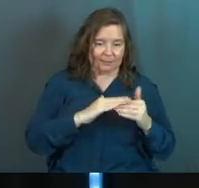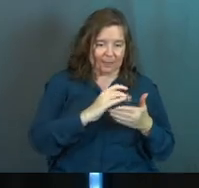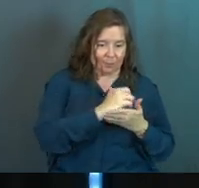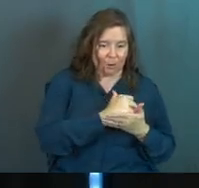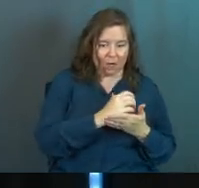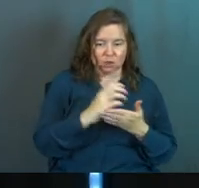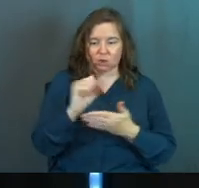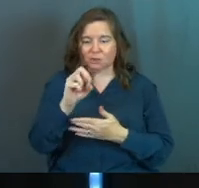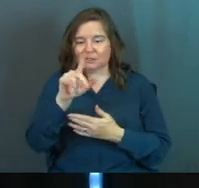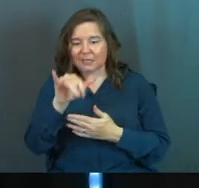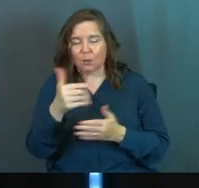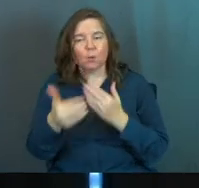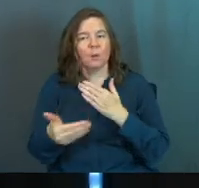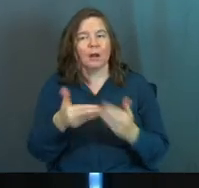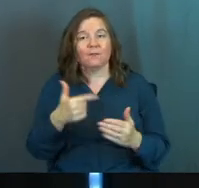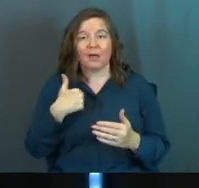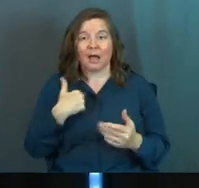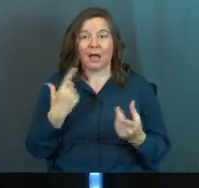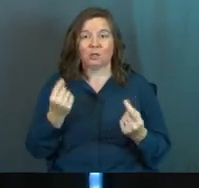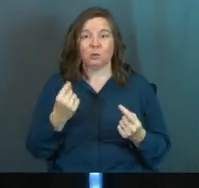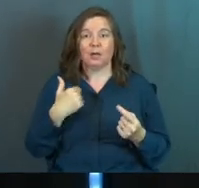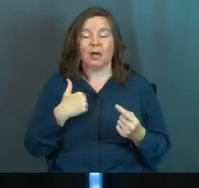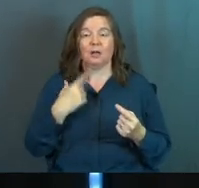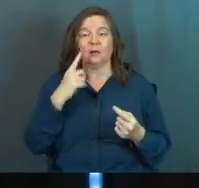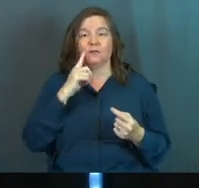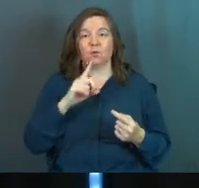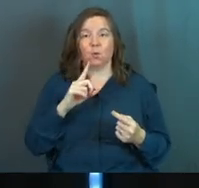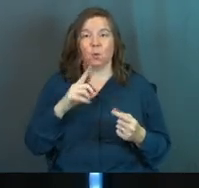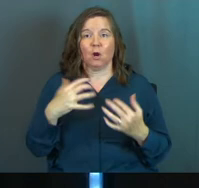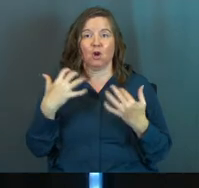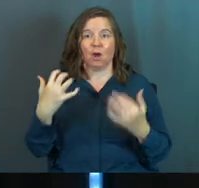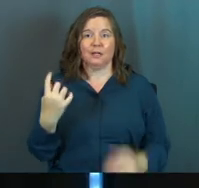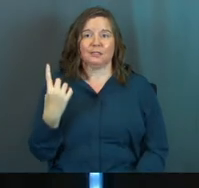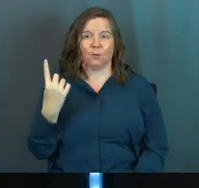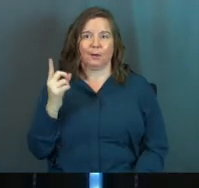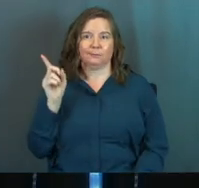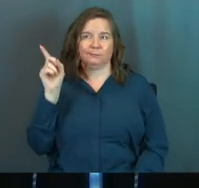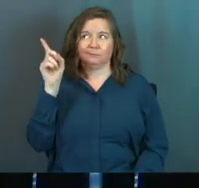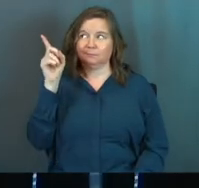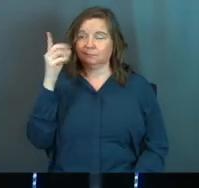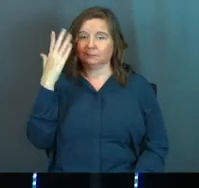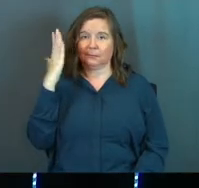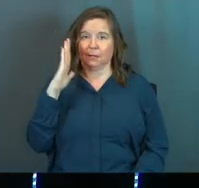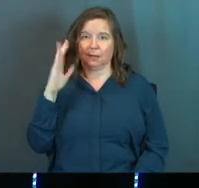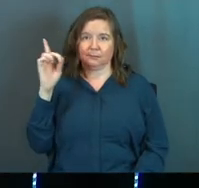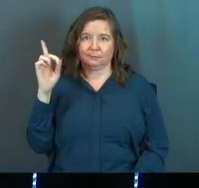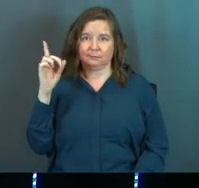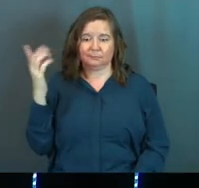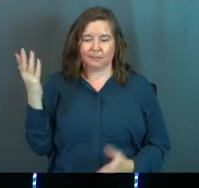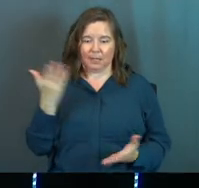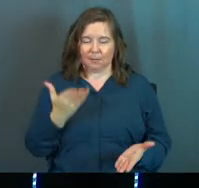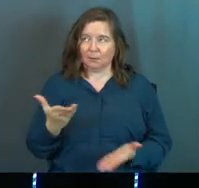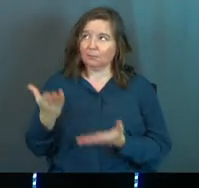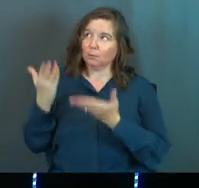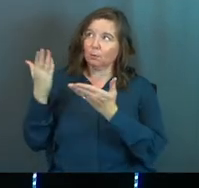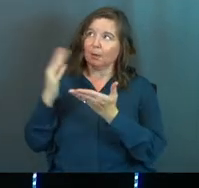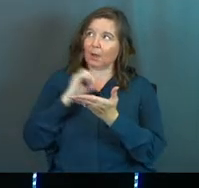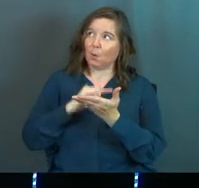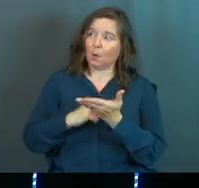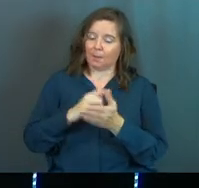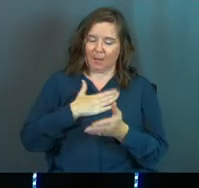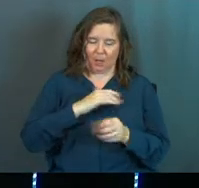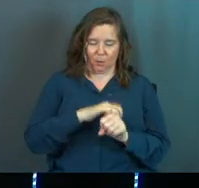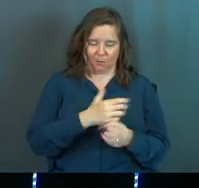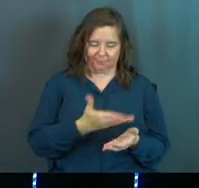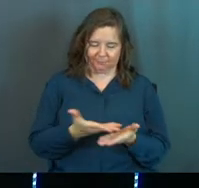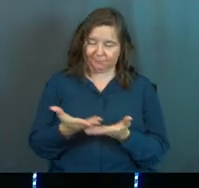whether it's salary, whatever it is, that I do it, and I do it for an audience of one. And I bring my quality, and